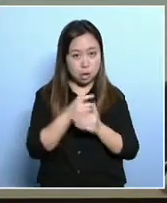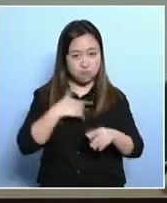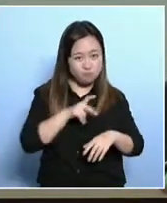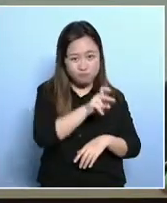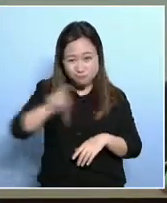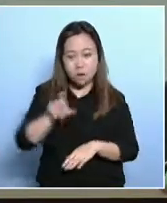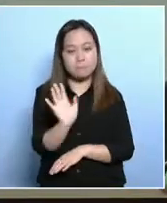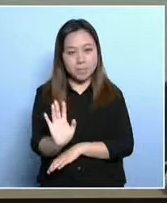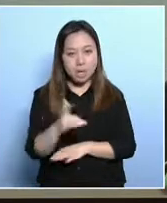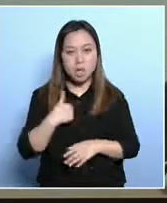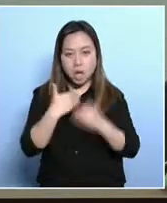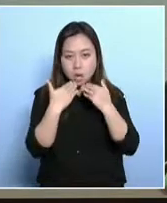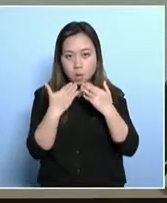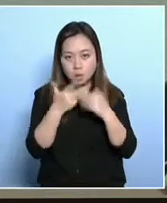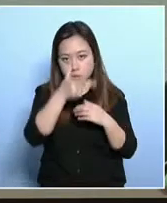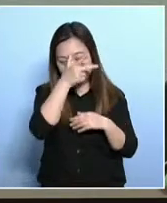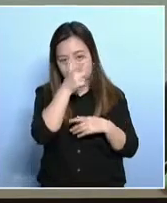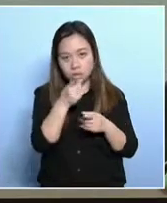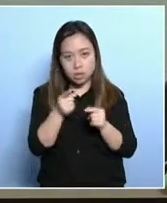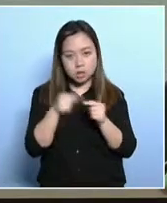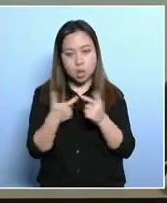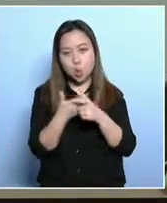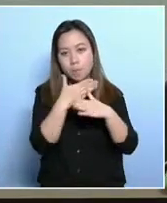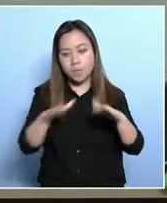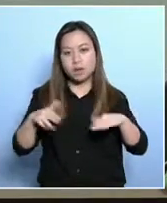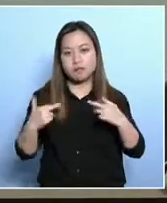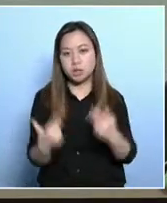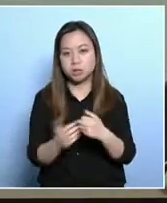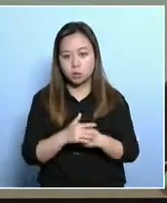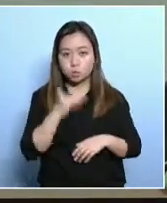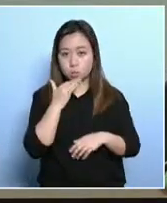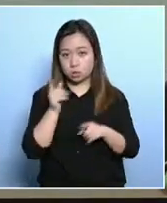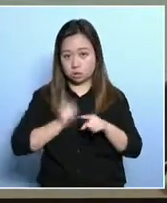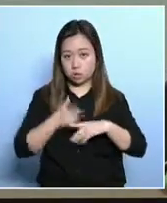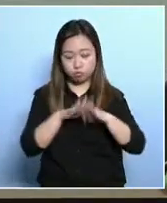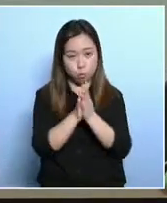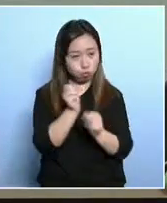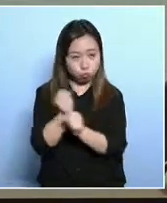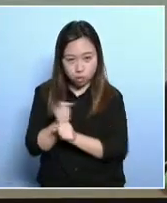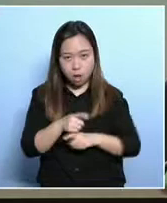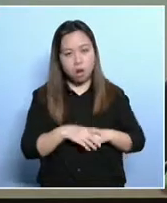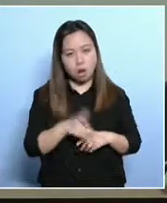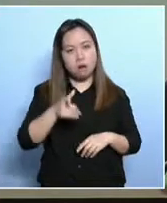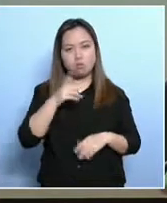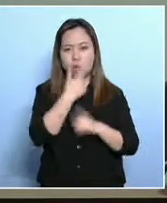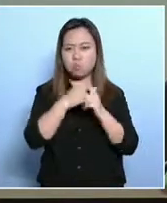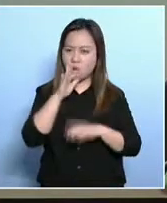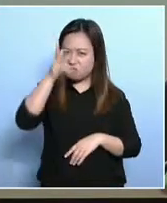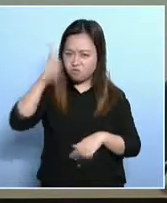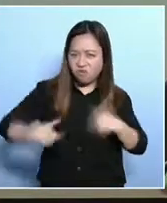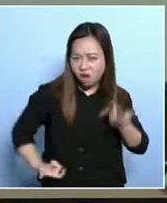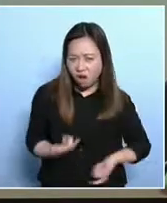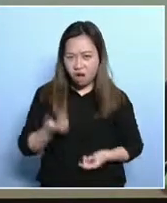of income in Hong Kong, we are not asking for income inequality, we are just asking for